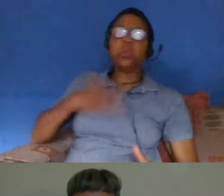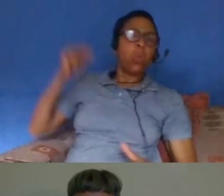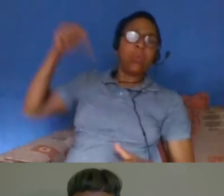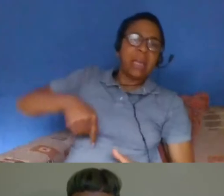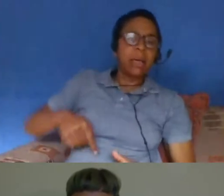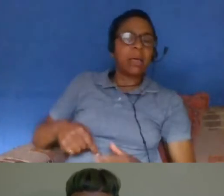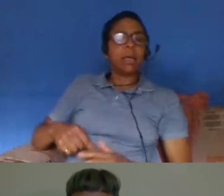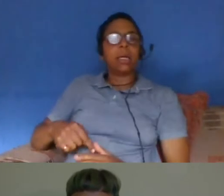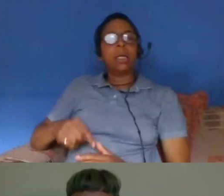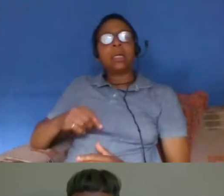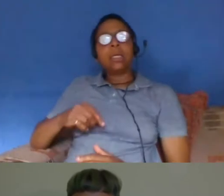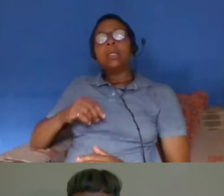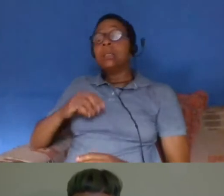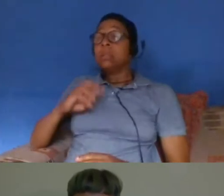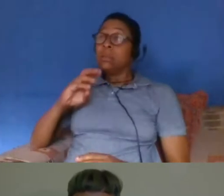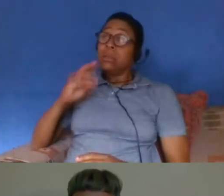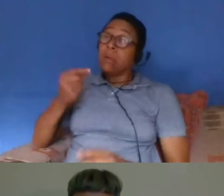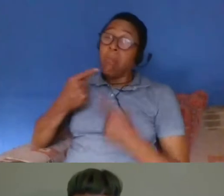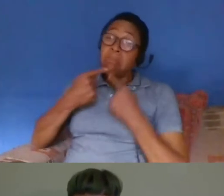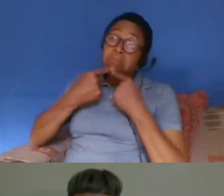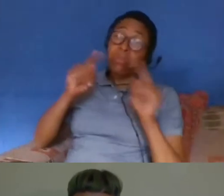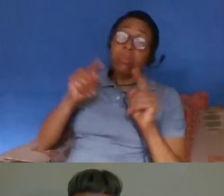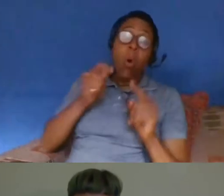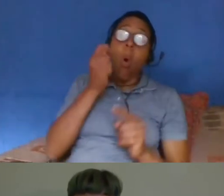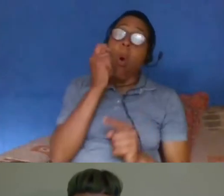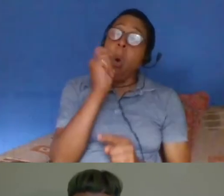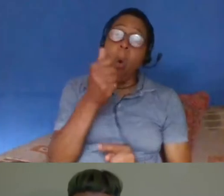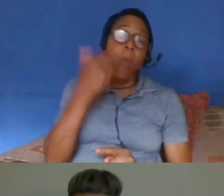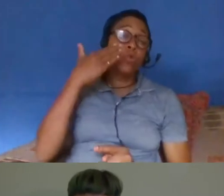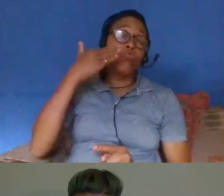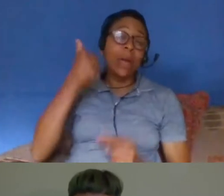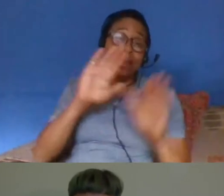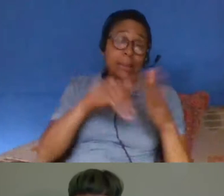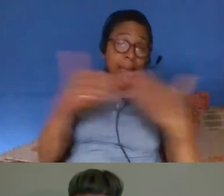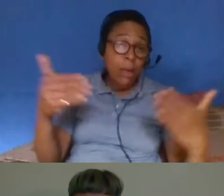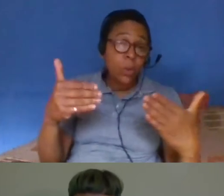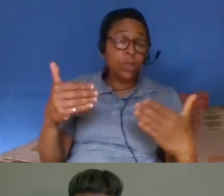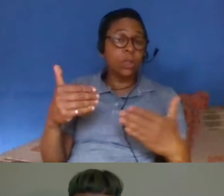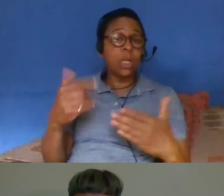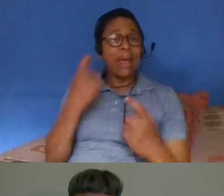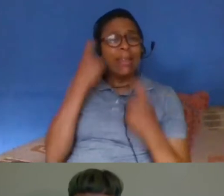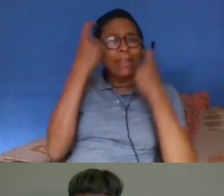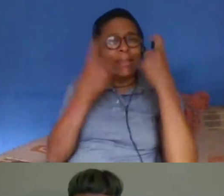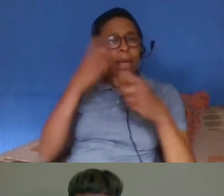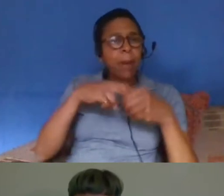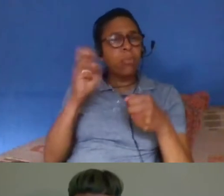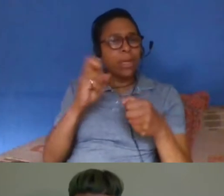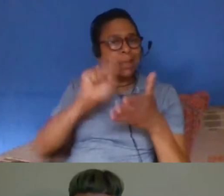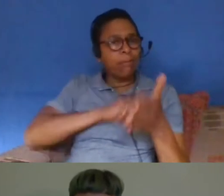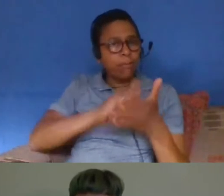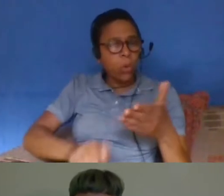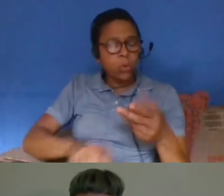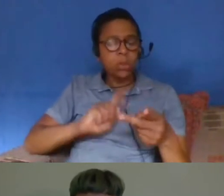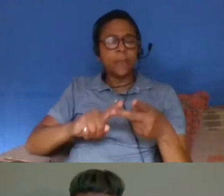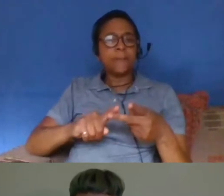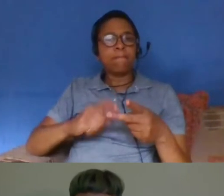verging on racist um platforms you know thinking of the the brexit vote and the you know the way that